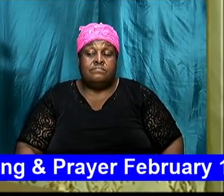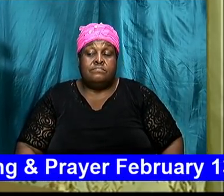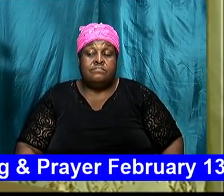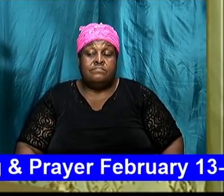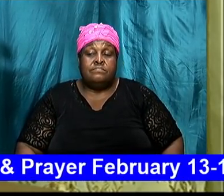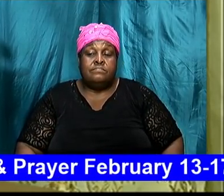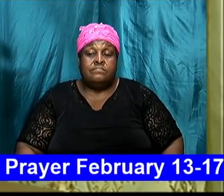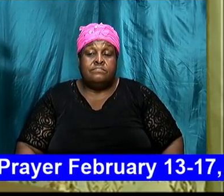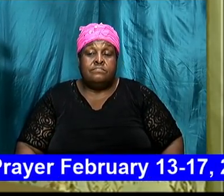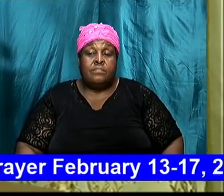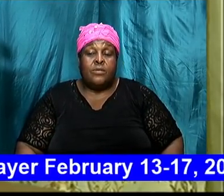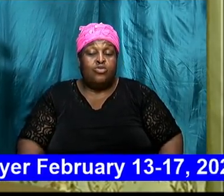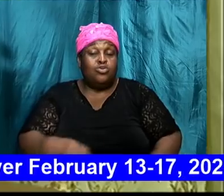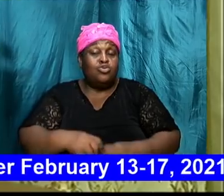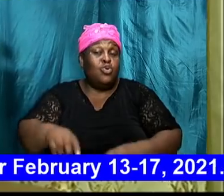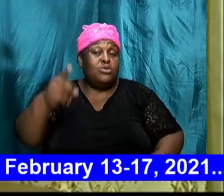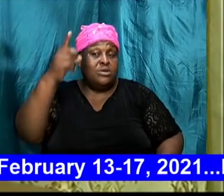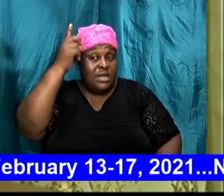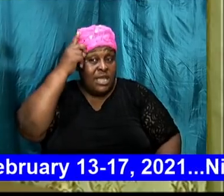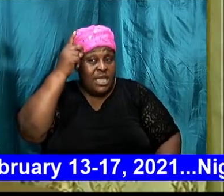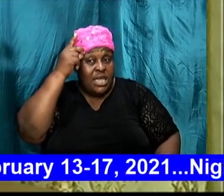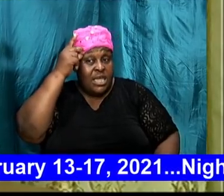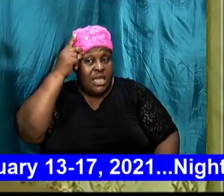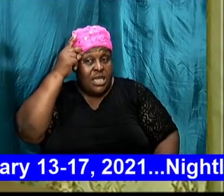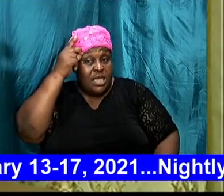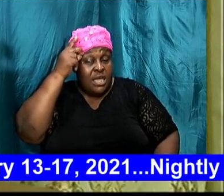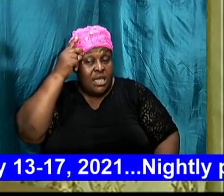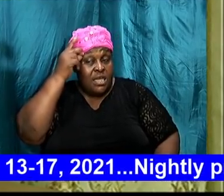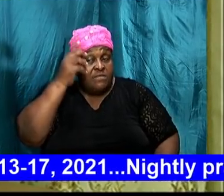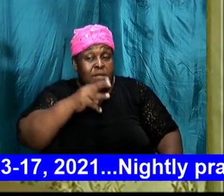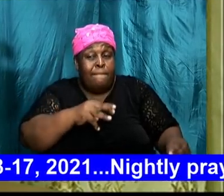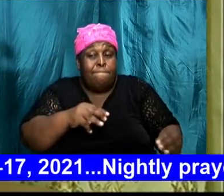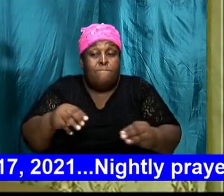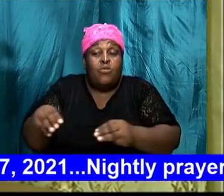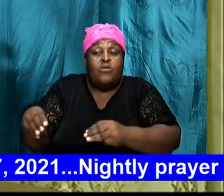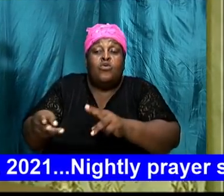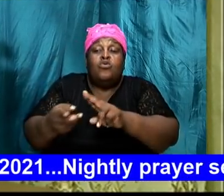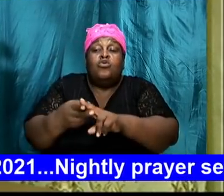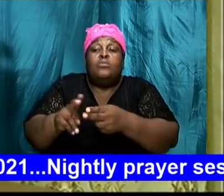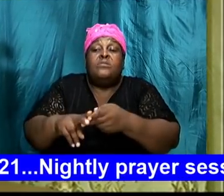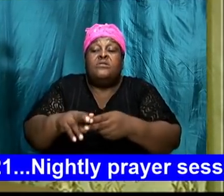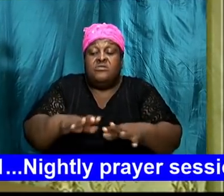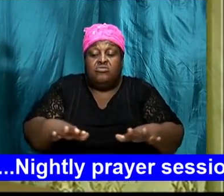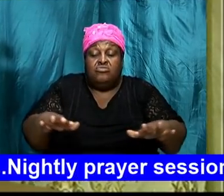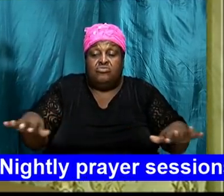so David moved to number the children of Israel